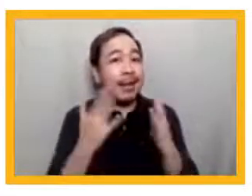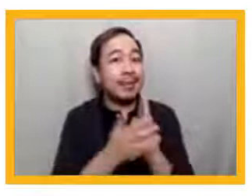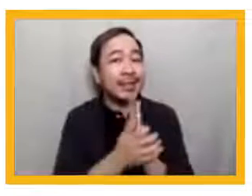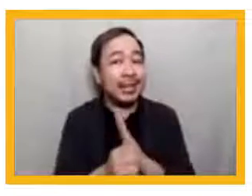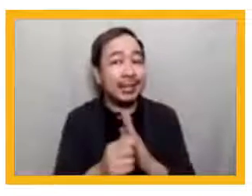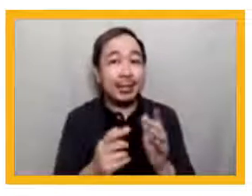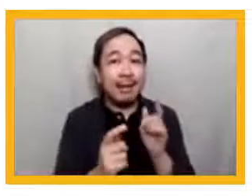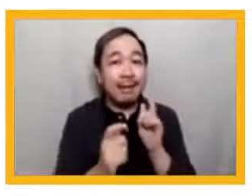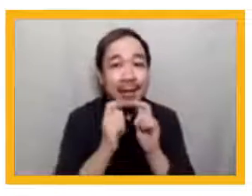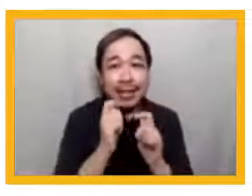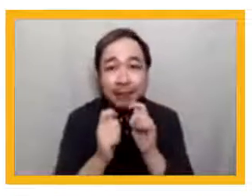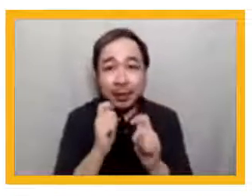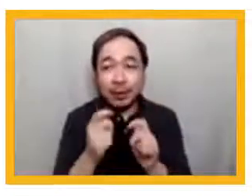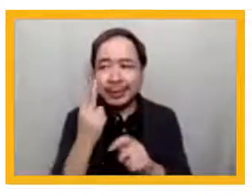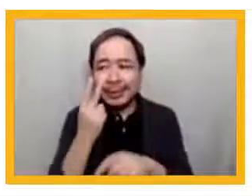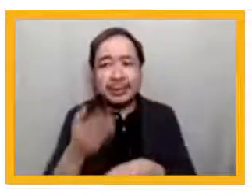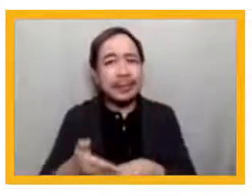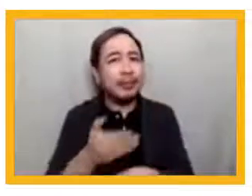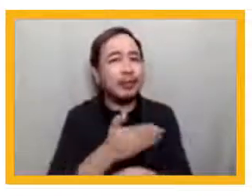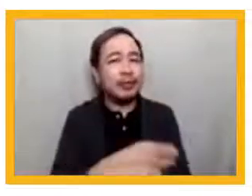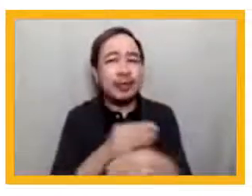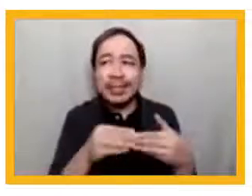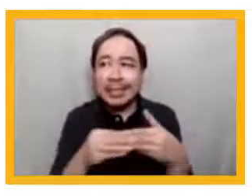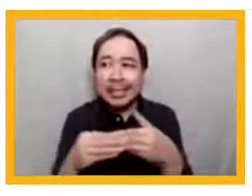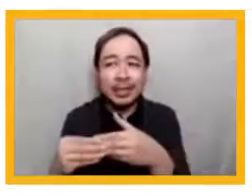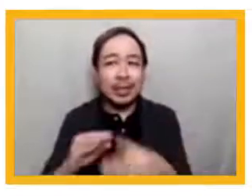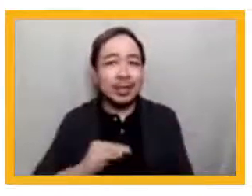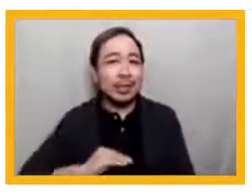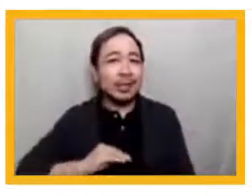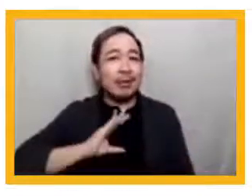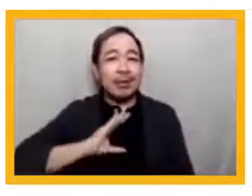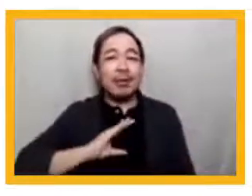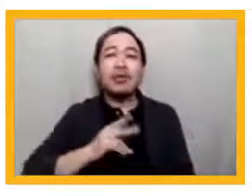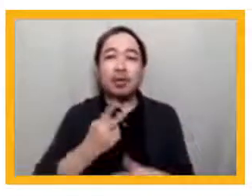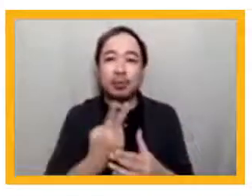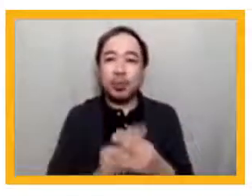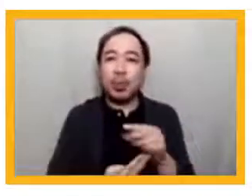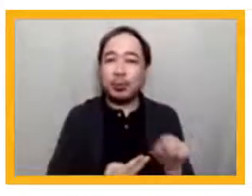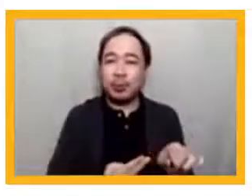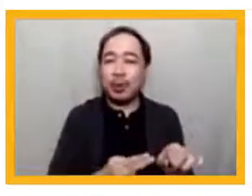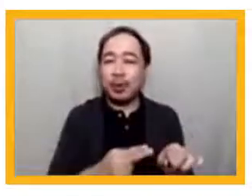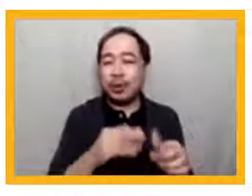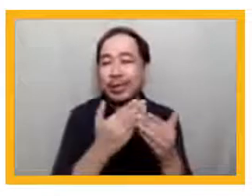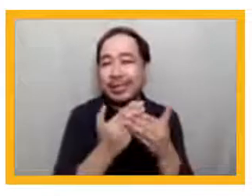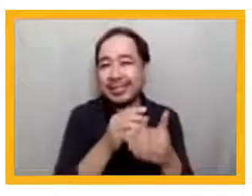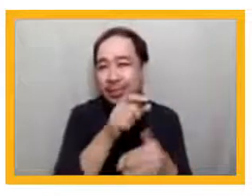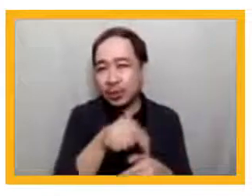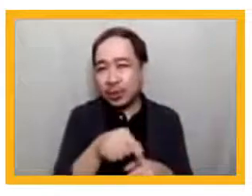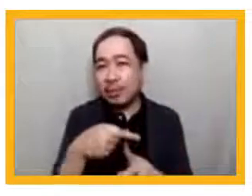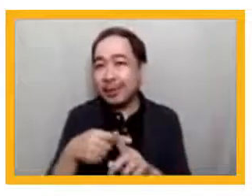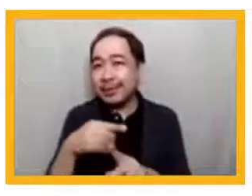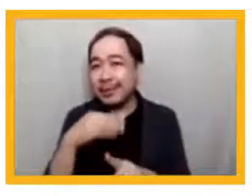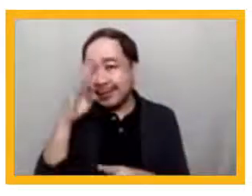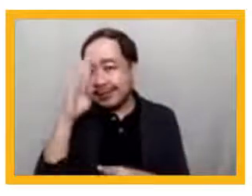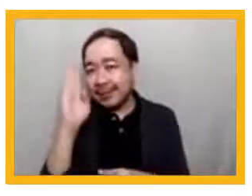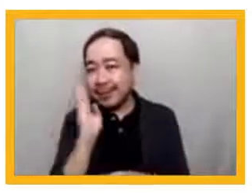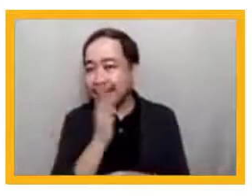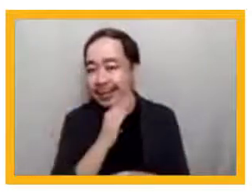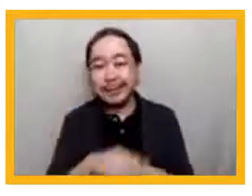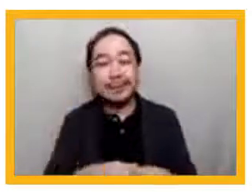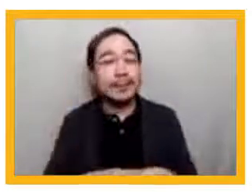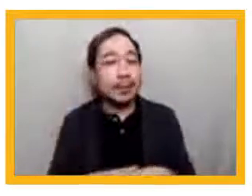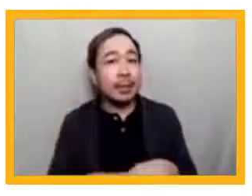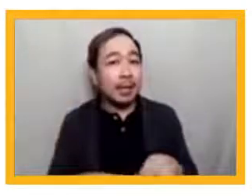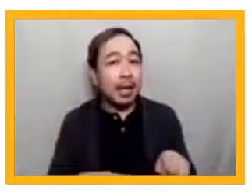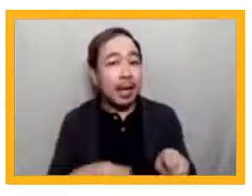improvement of leadership and social emotional skills across both students and parents. I remember distinctly a student sharing that he now